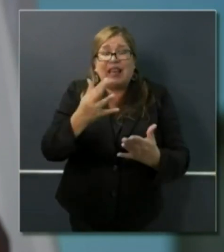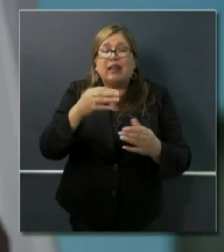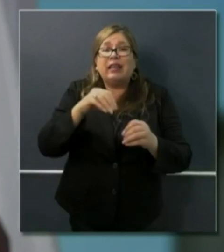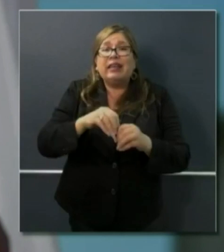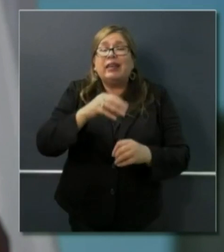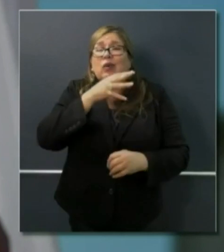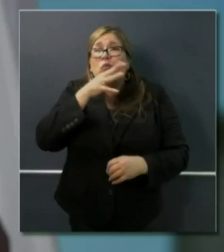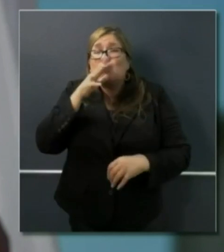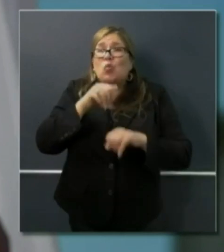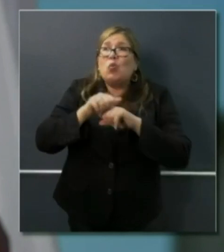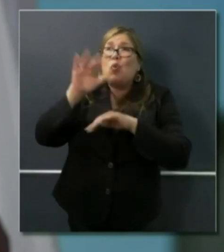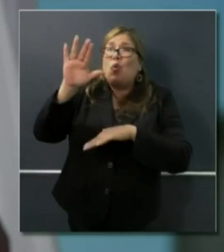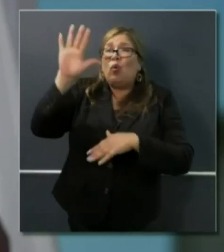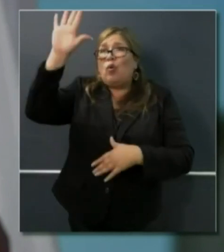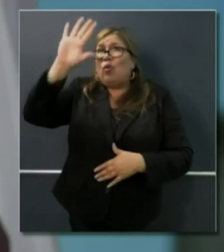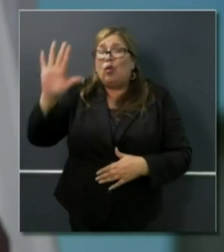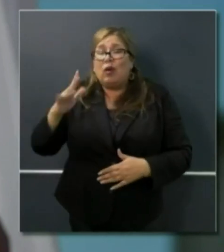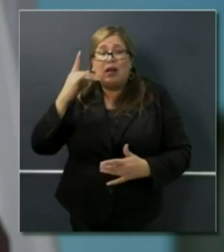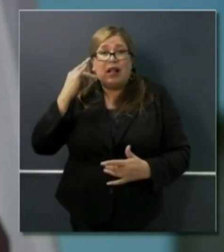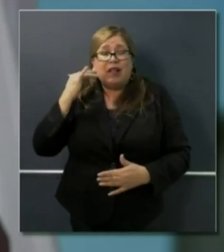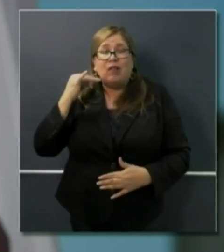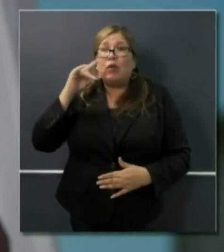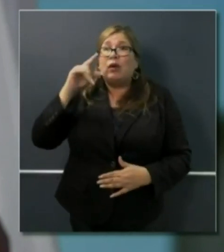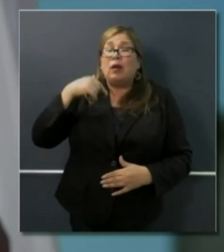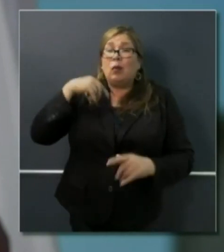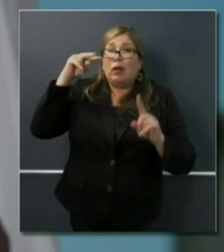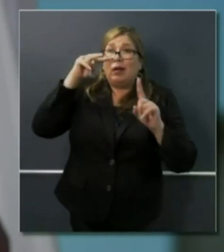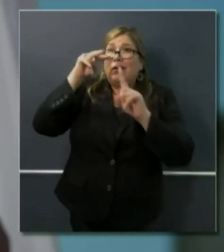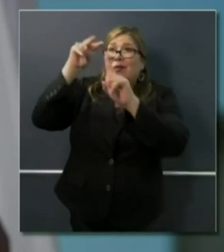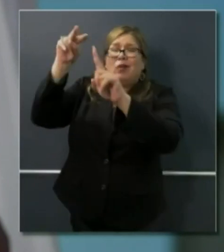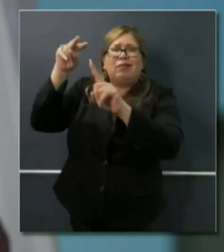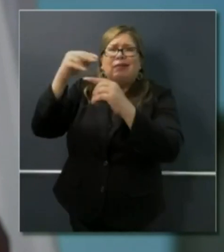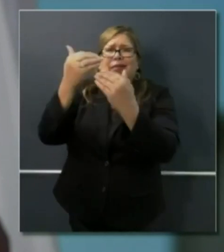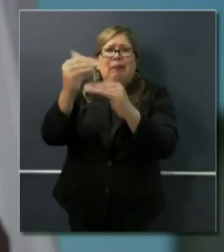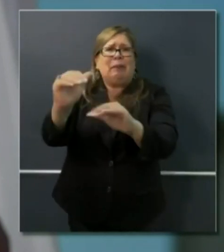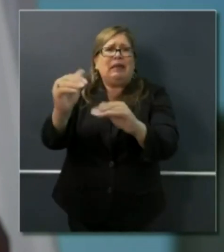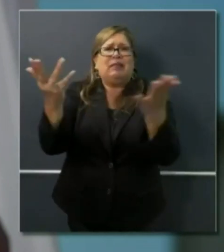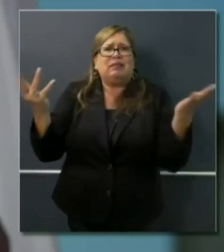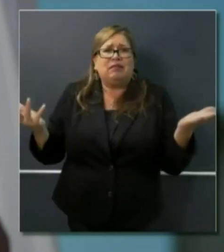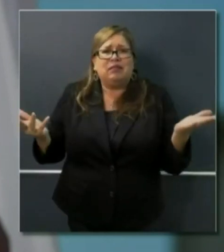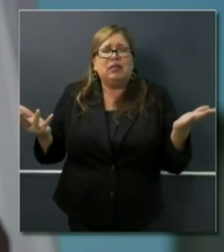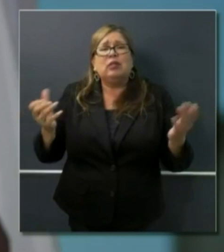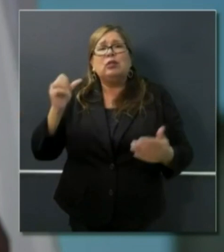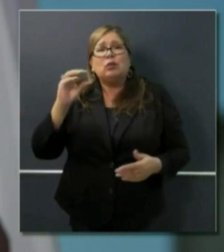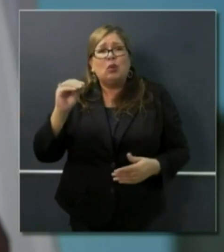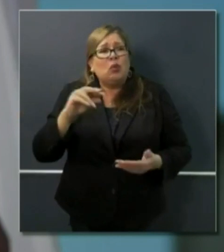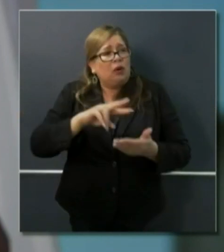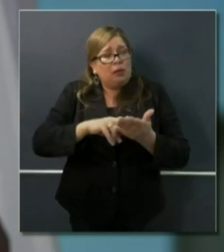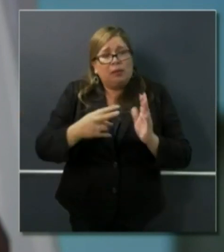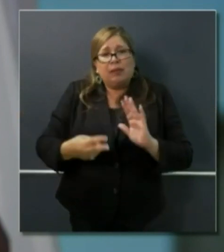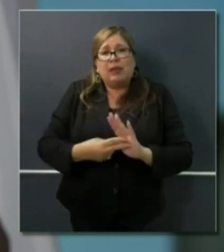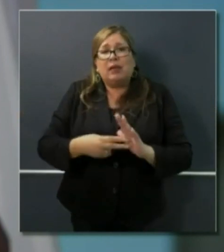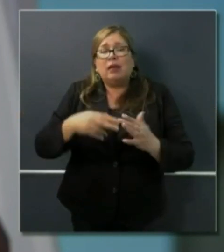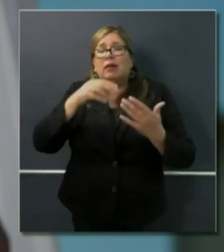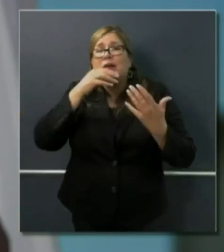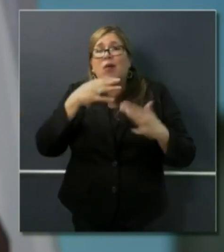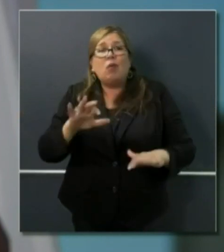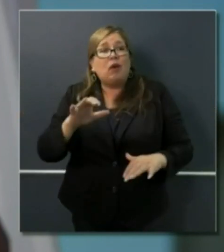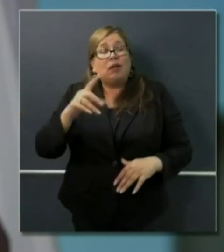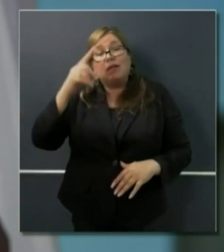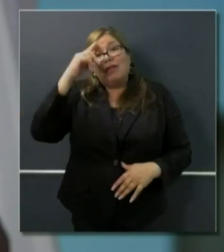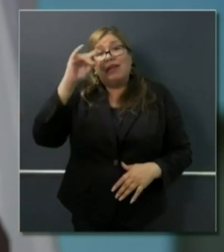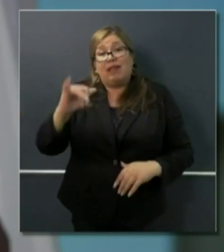rural California is not adequate. And he said, please do not be misled by technology